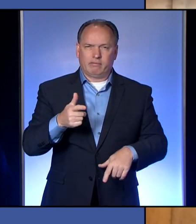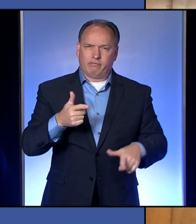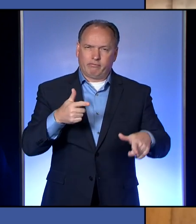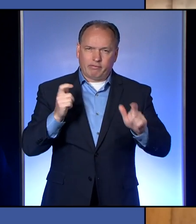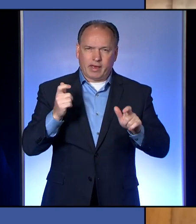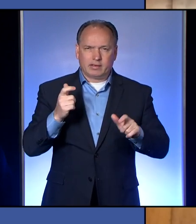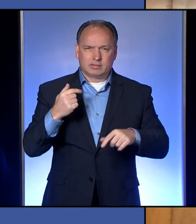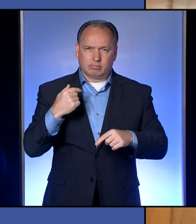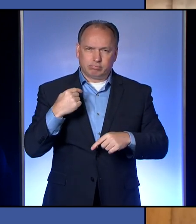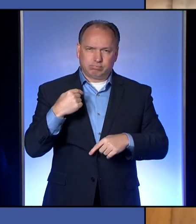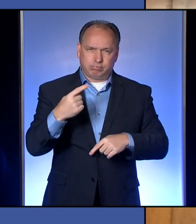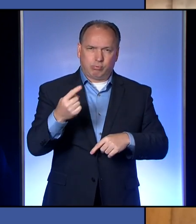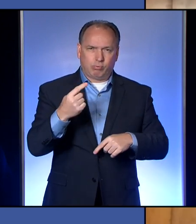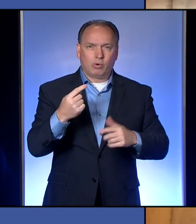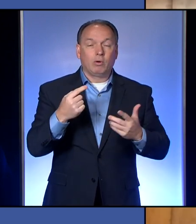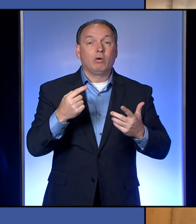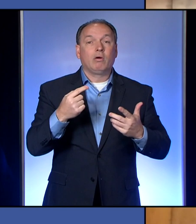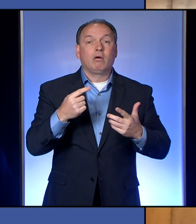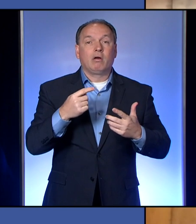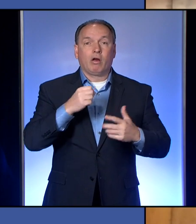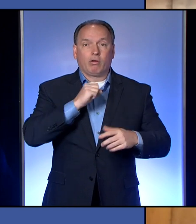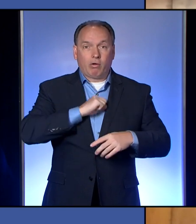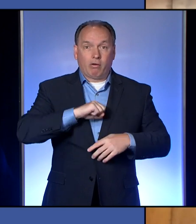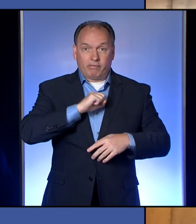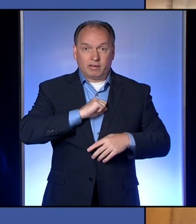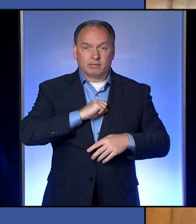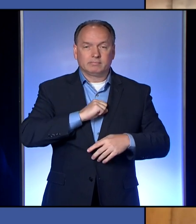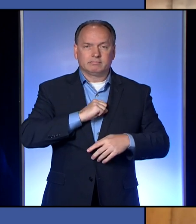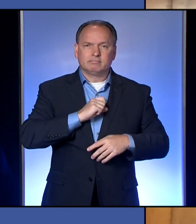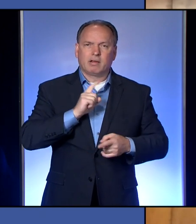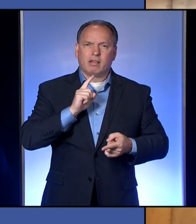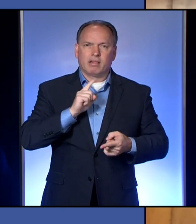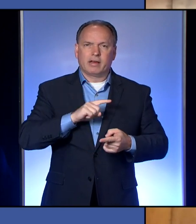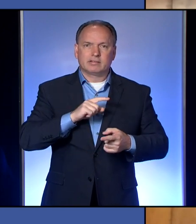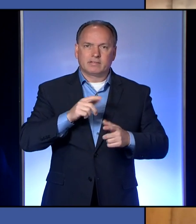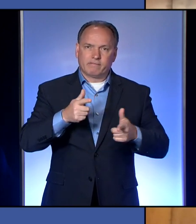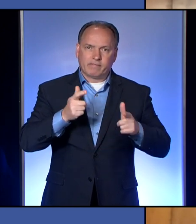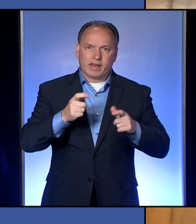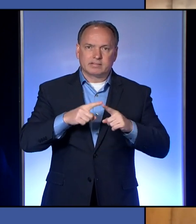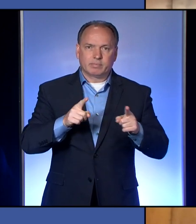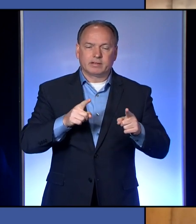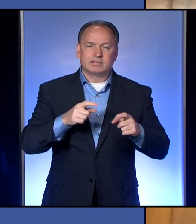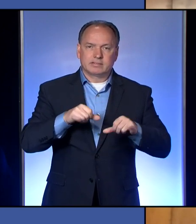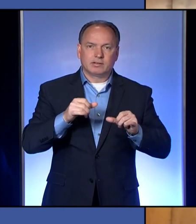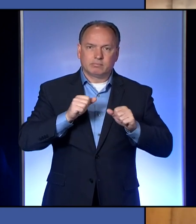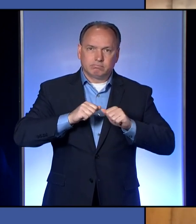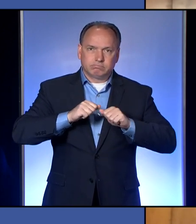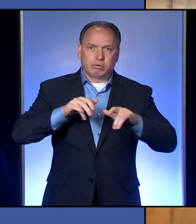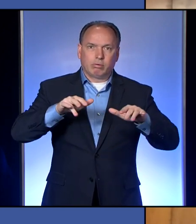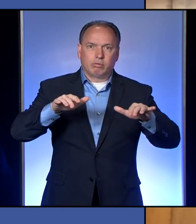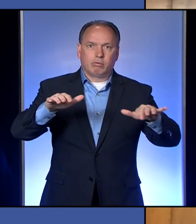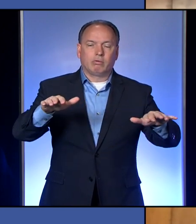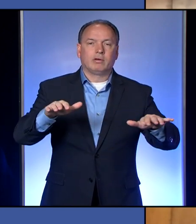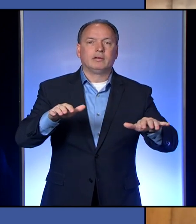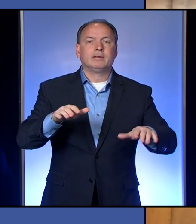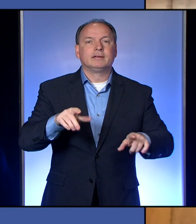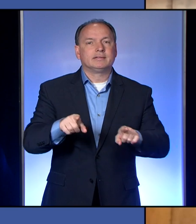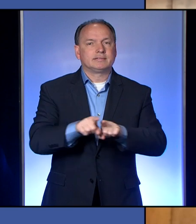for a brief time. And coughing expels somewhat less, but still a large amount.